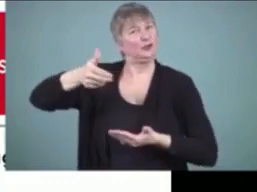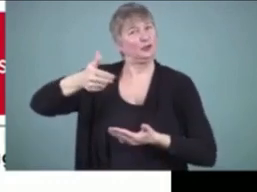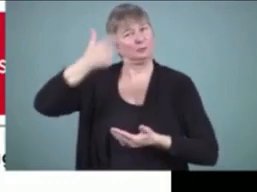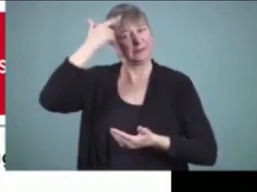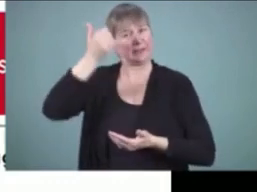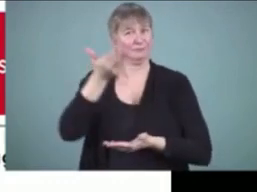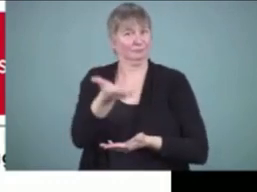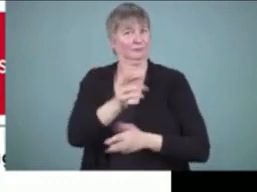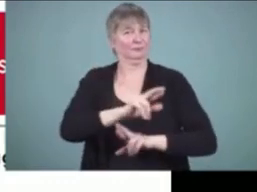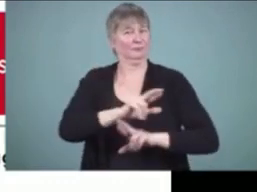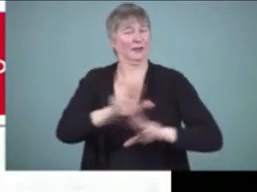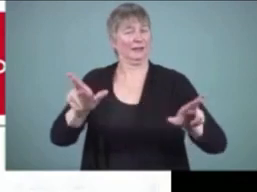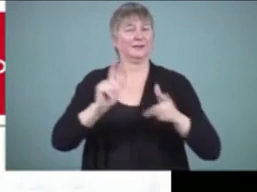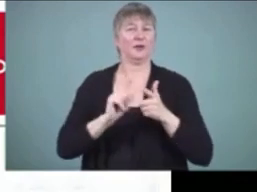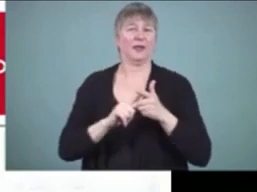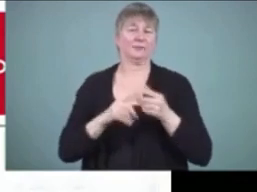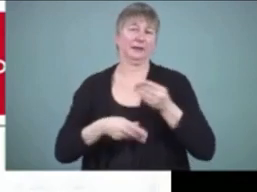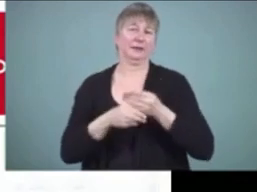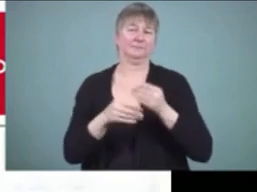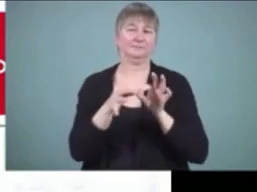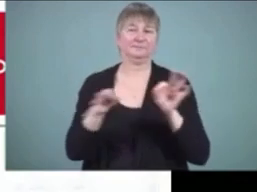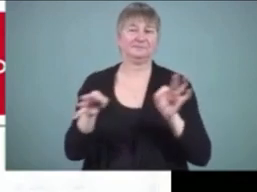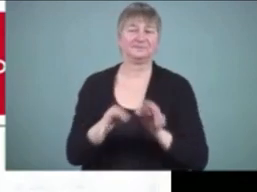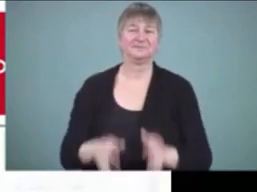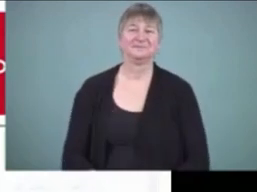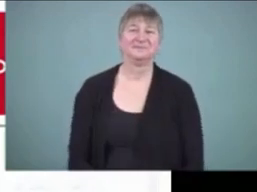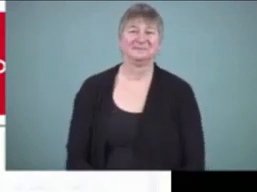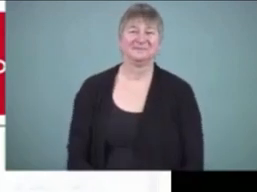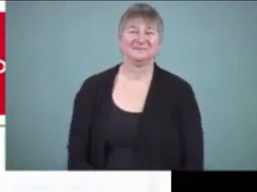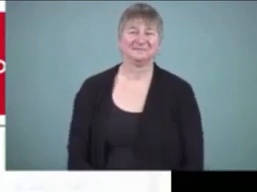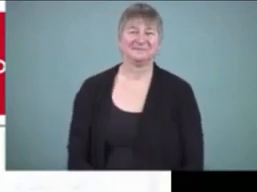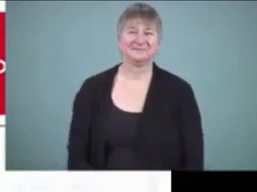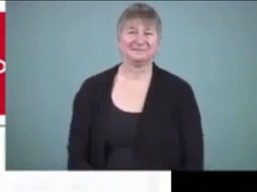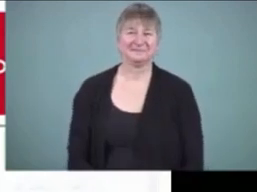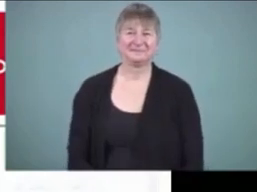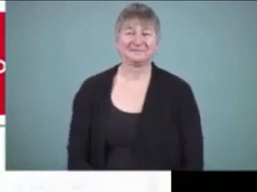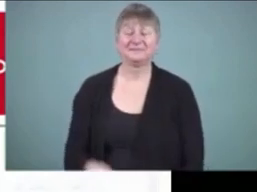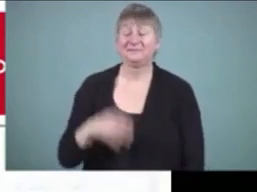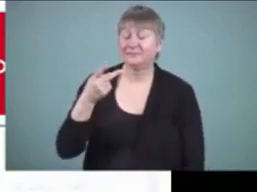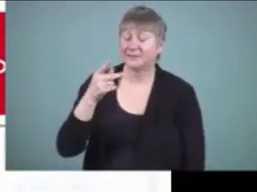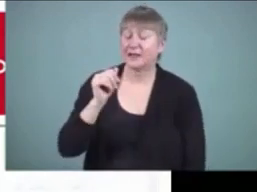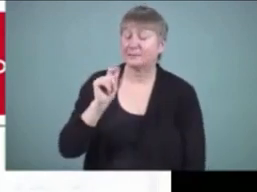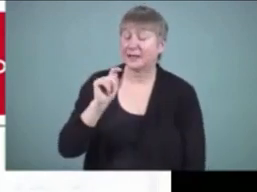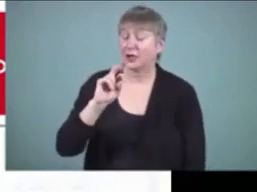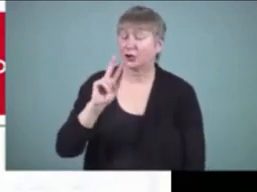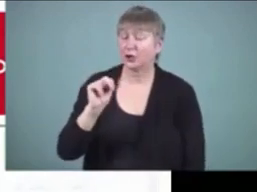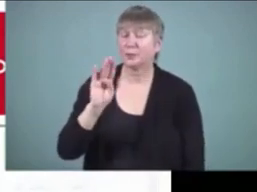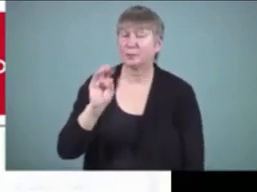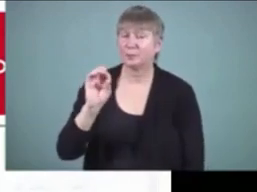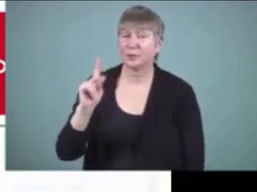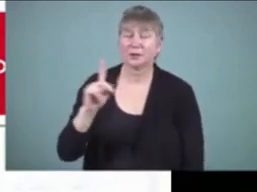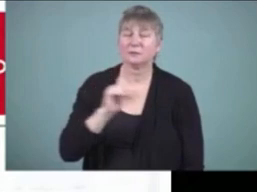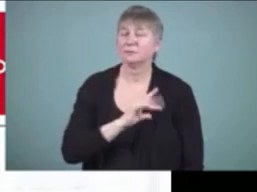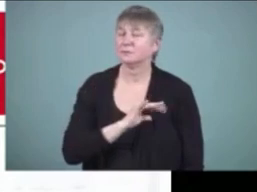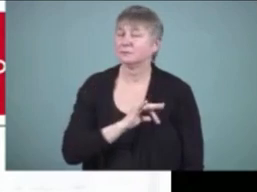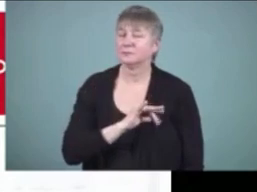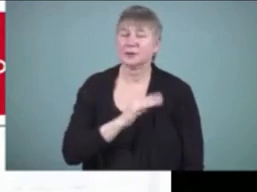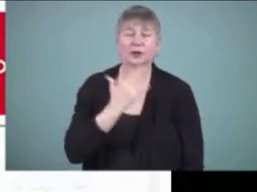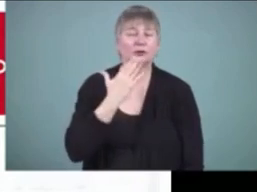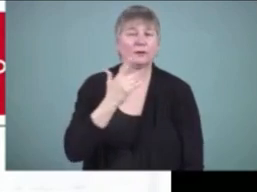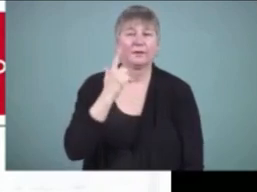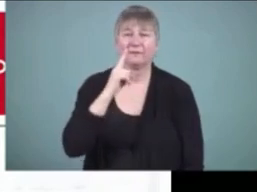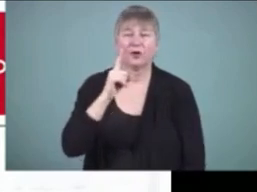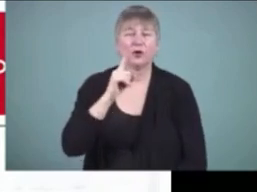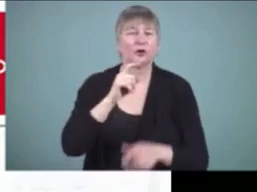next slide pattern books are another great text generation um activity